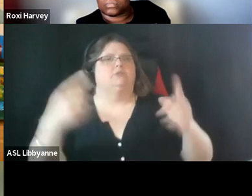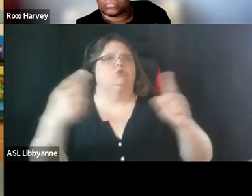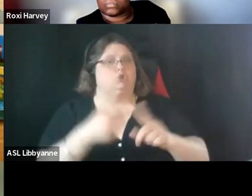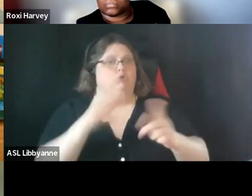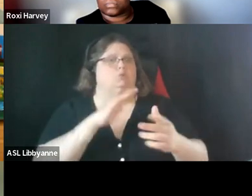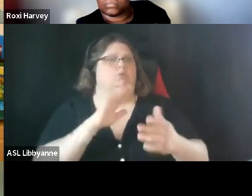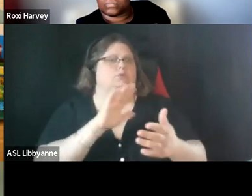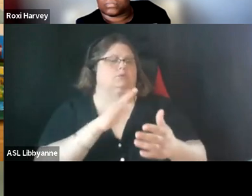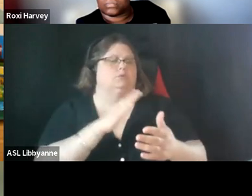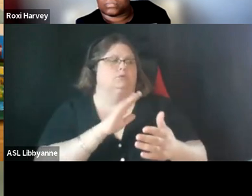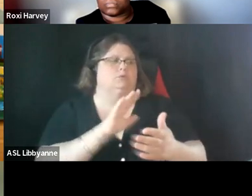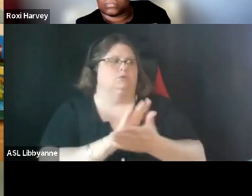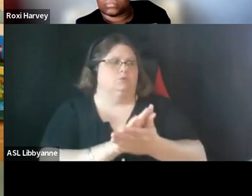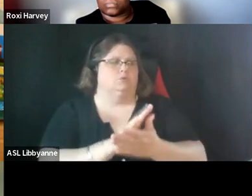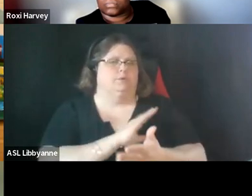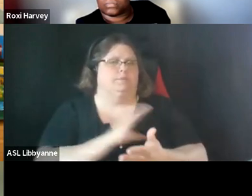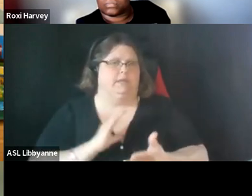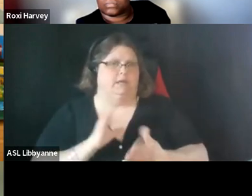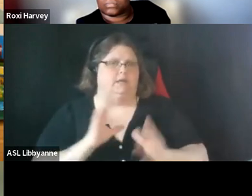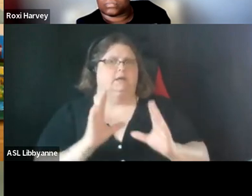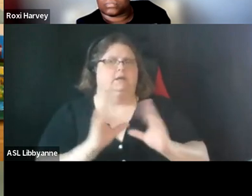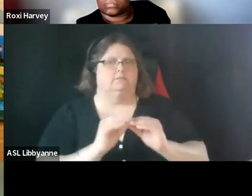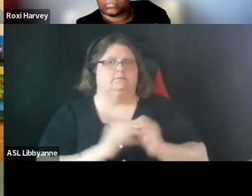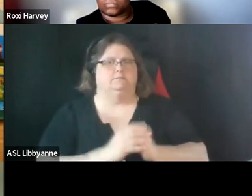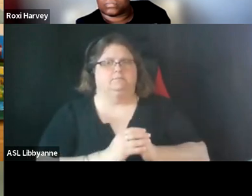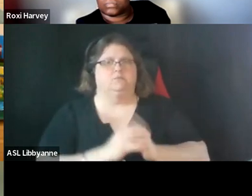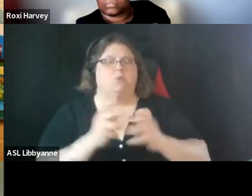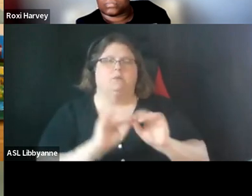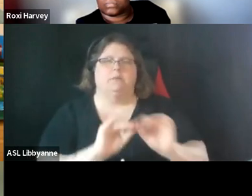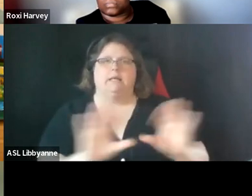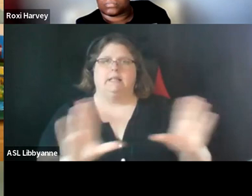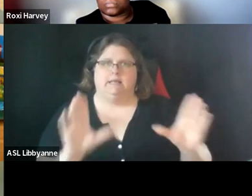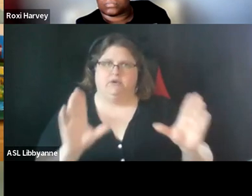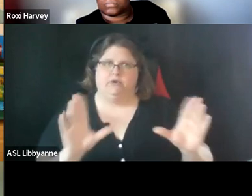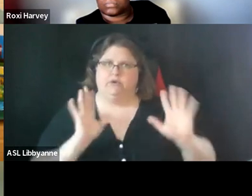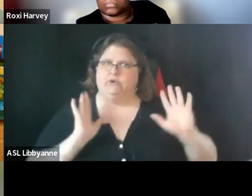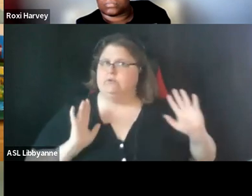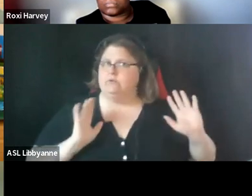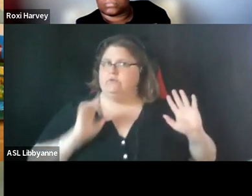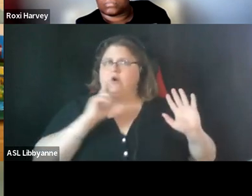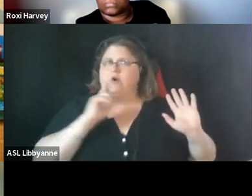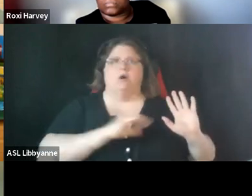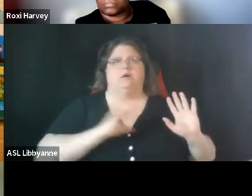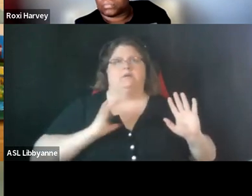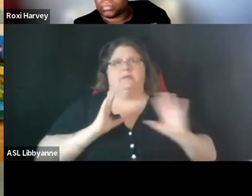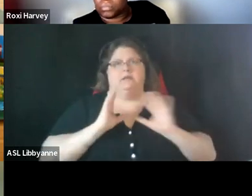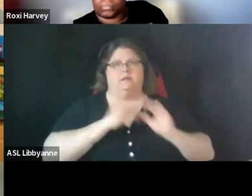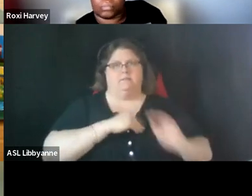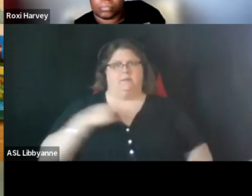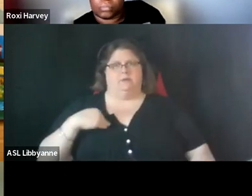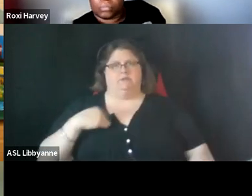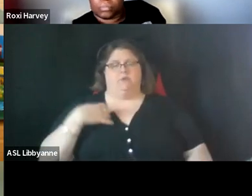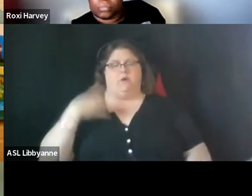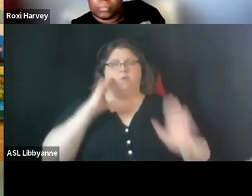so so i wanted to for that to be clear for our committee members so i will open this up and